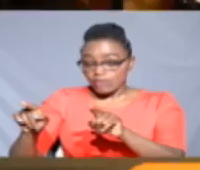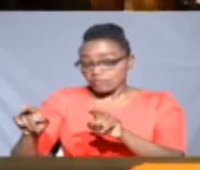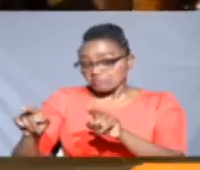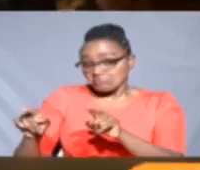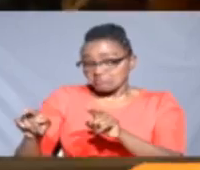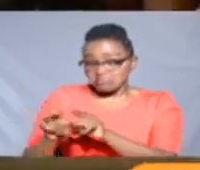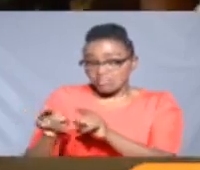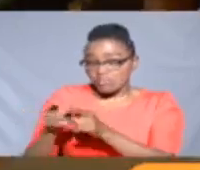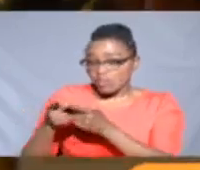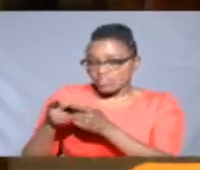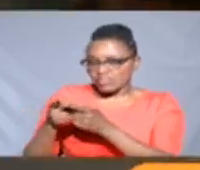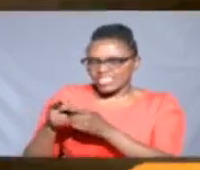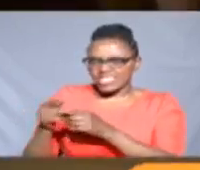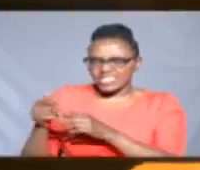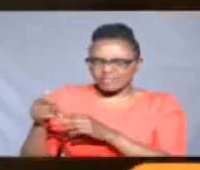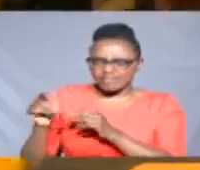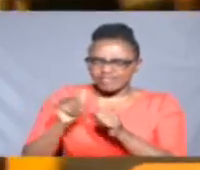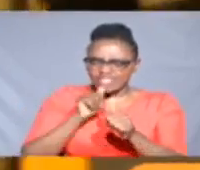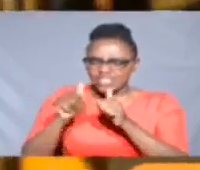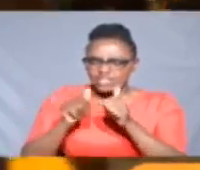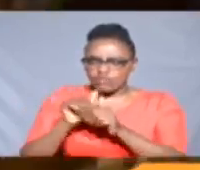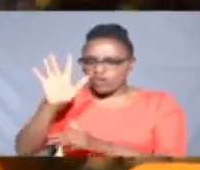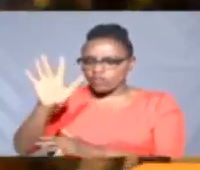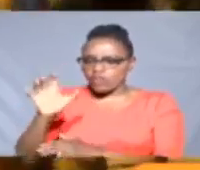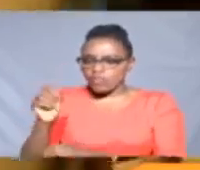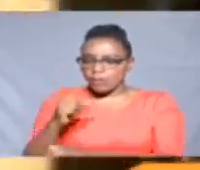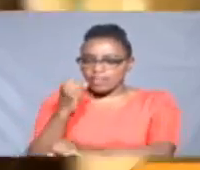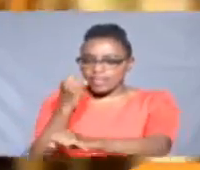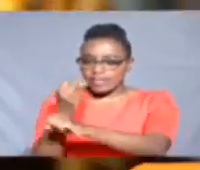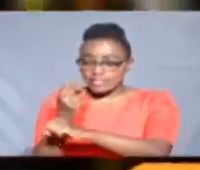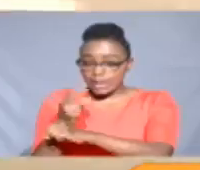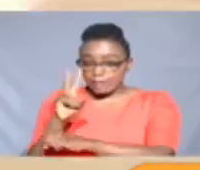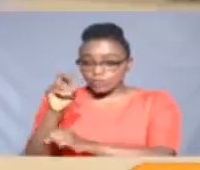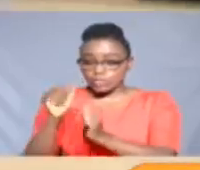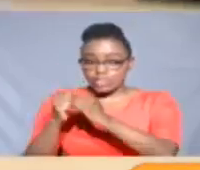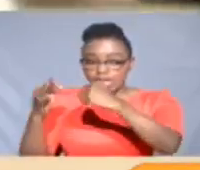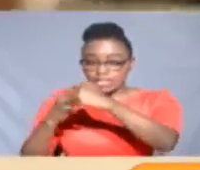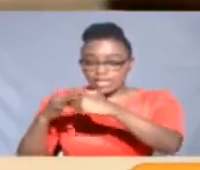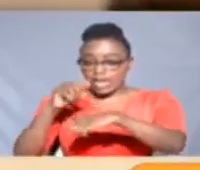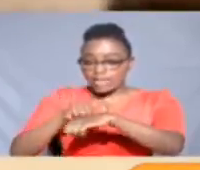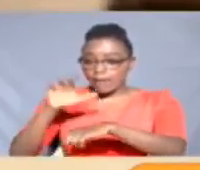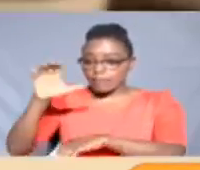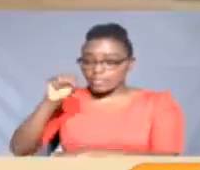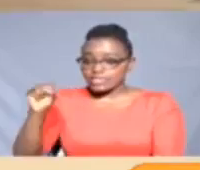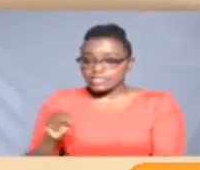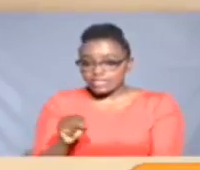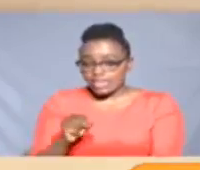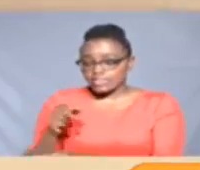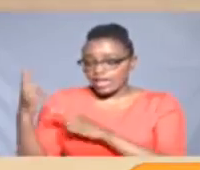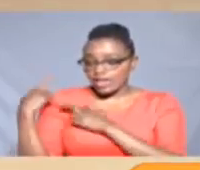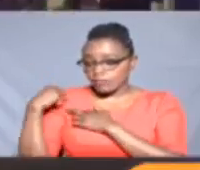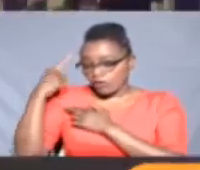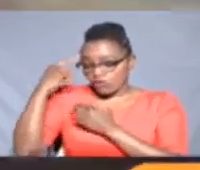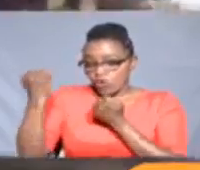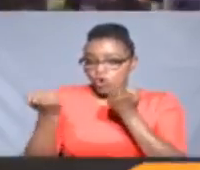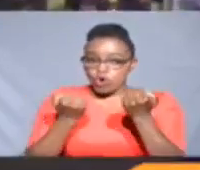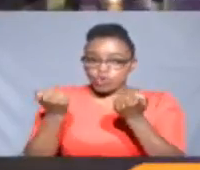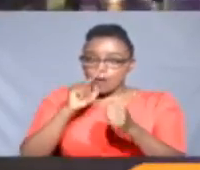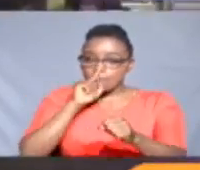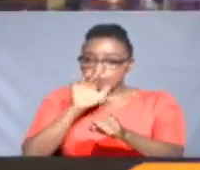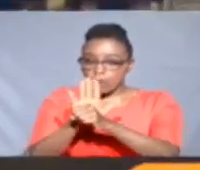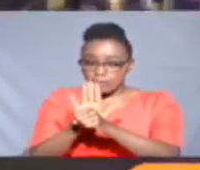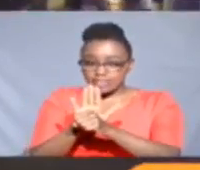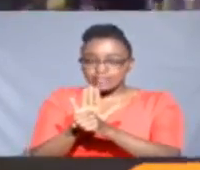with this live studio interview held on the 5th of December 2018, where the Cabinet Secretary in Charge of Transport